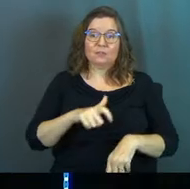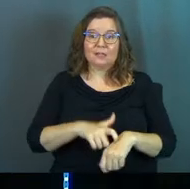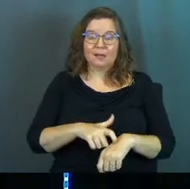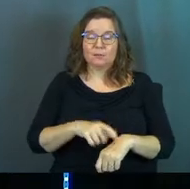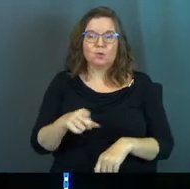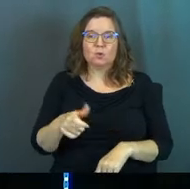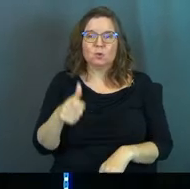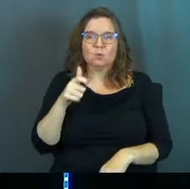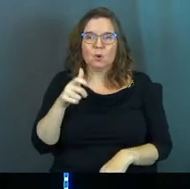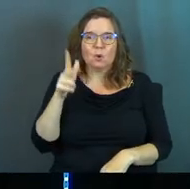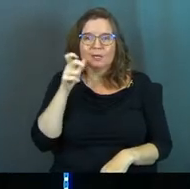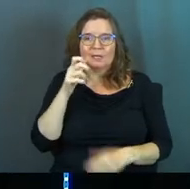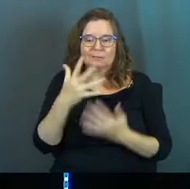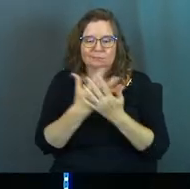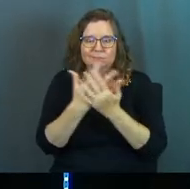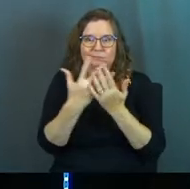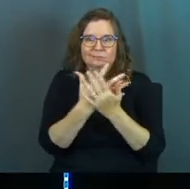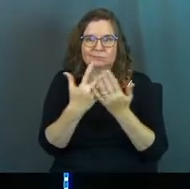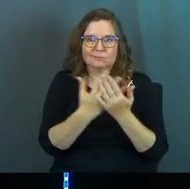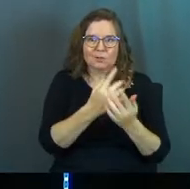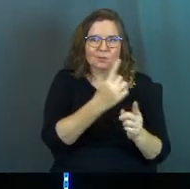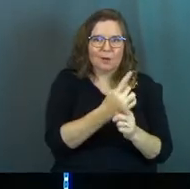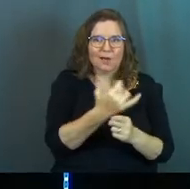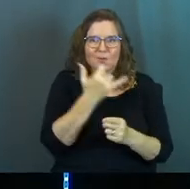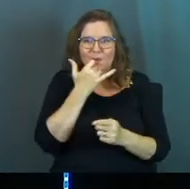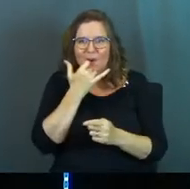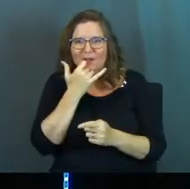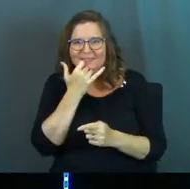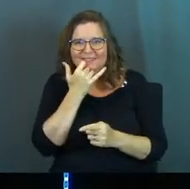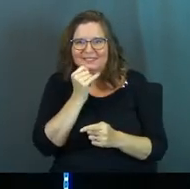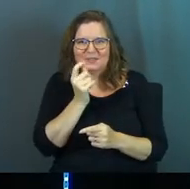single time, you won't hear it even when it's right.